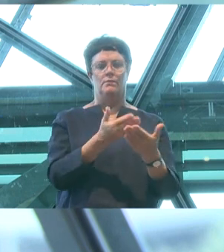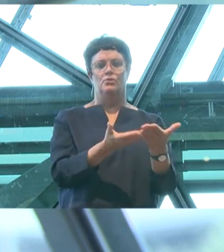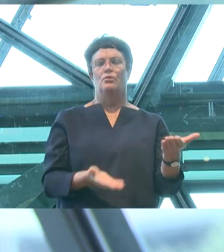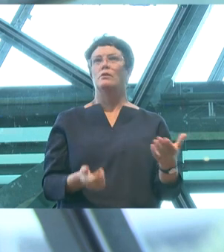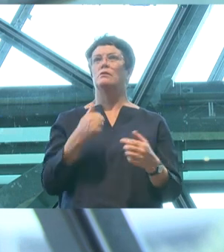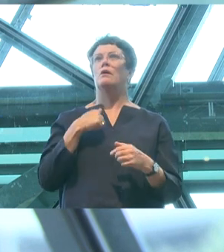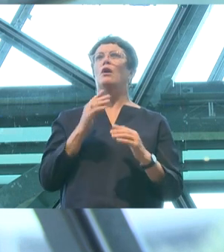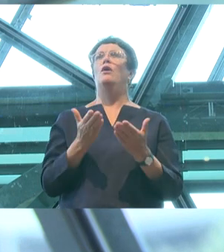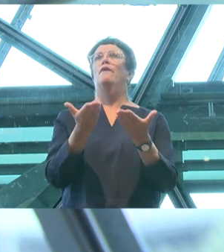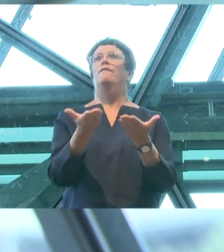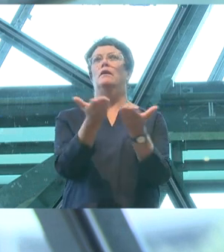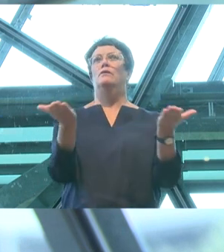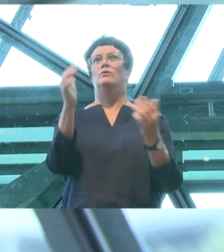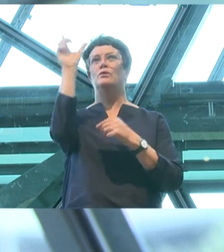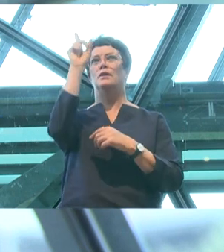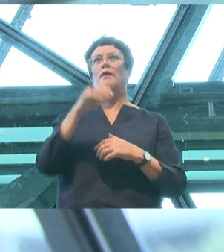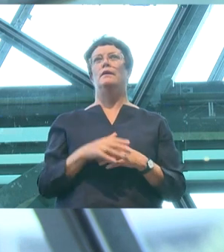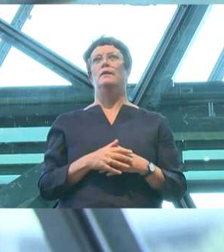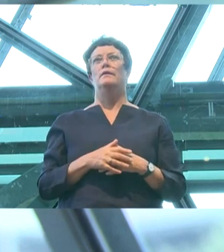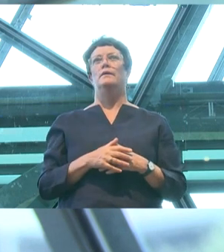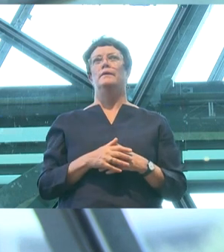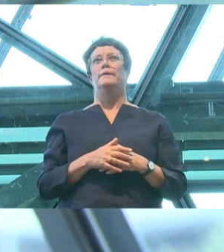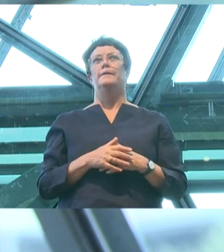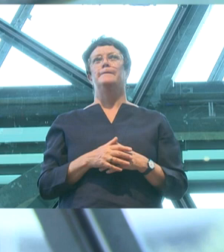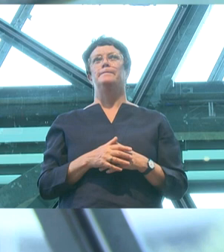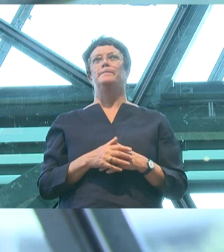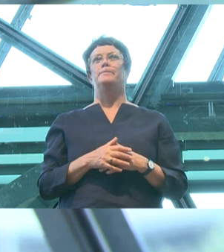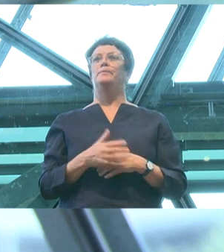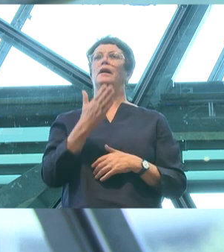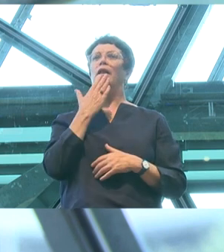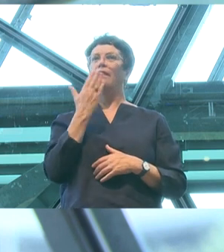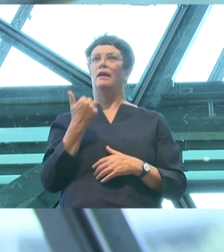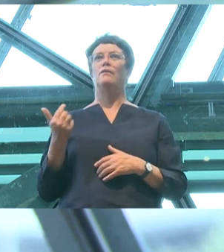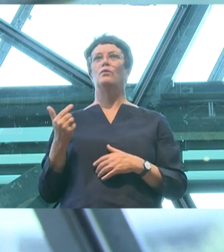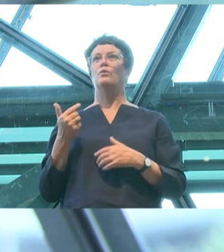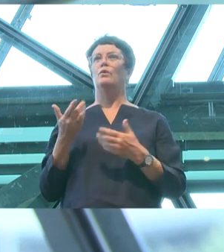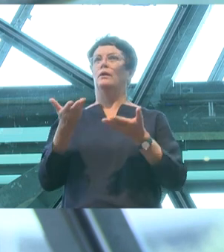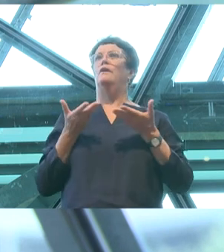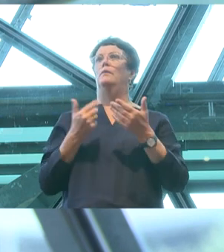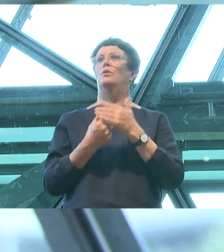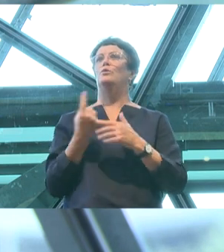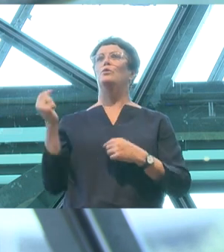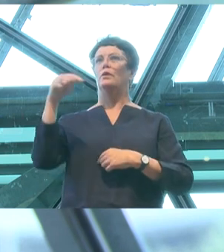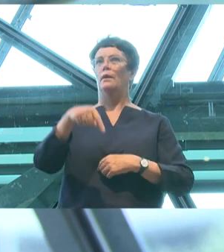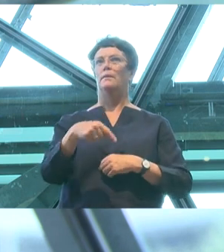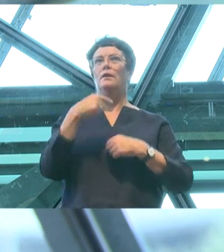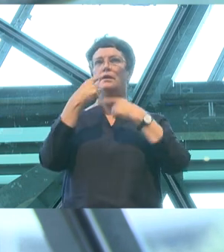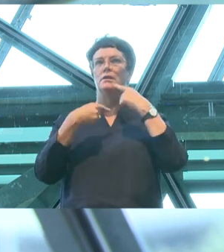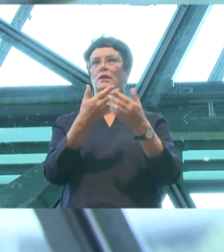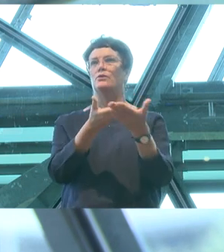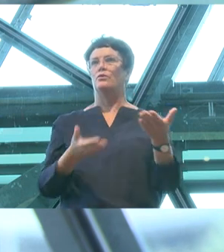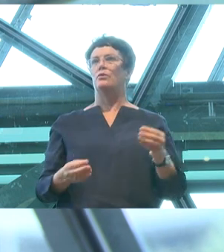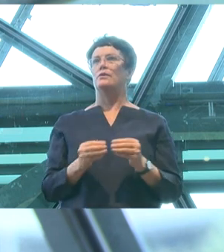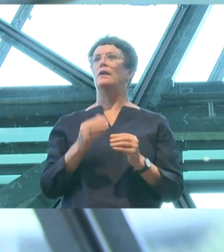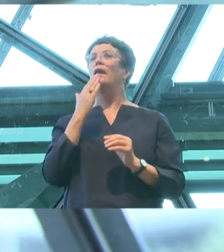And I'm especially grateful for this opportunity to share stories and knowledge here in the Kulin Nation. Thank you, Garen,